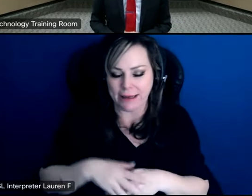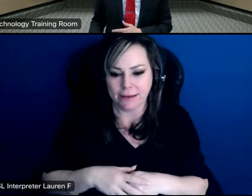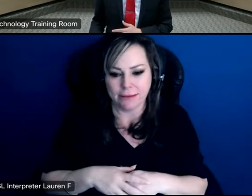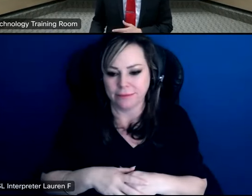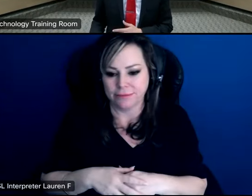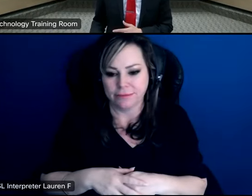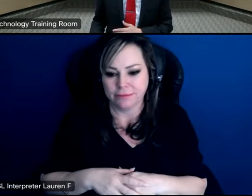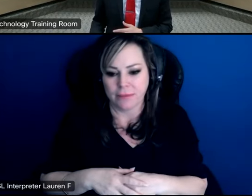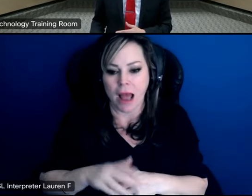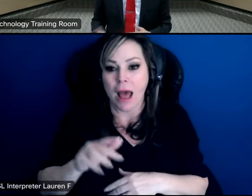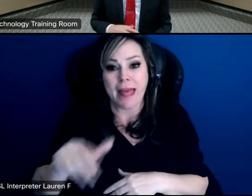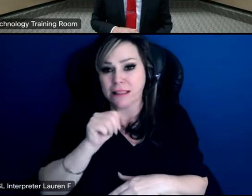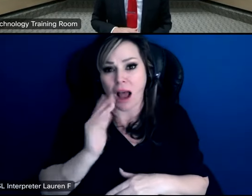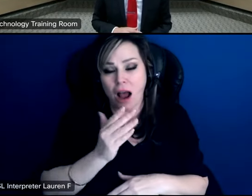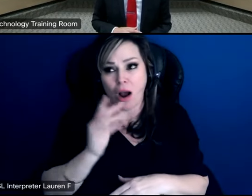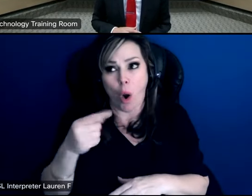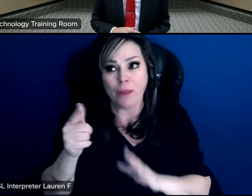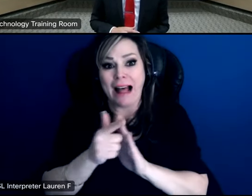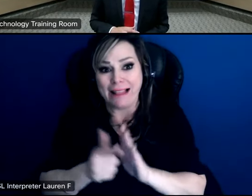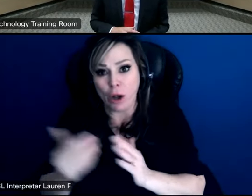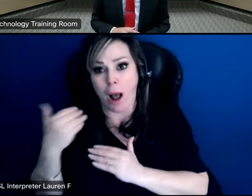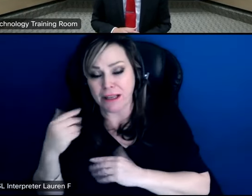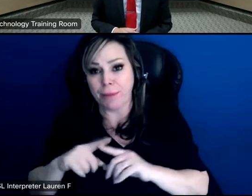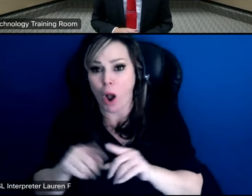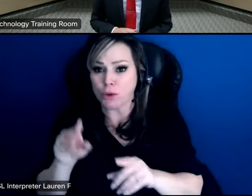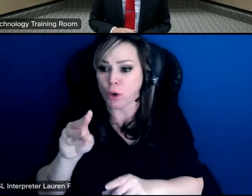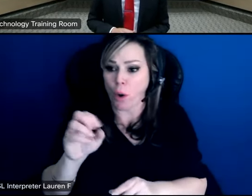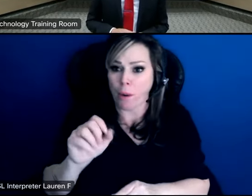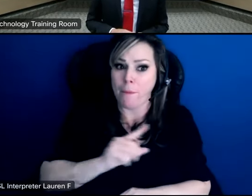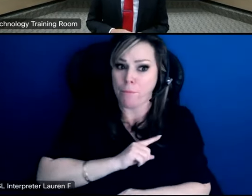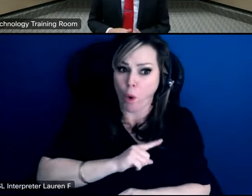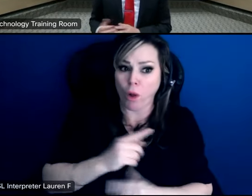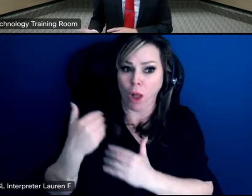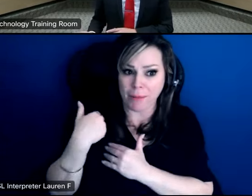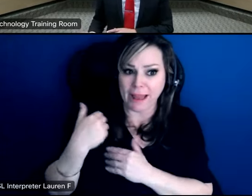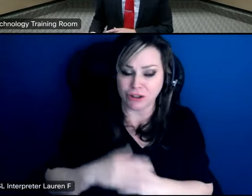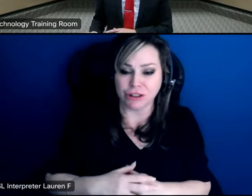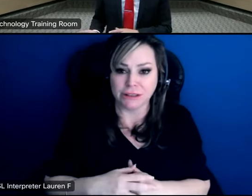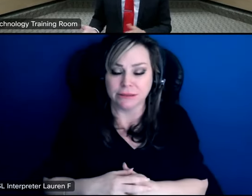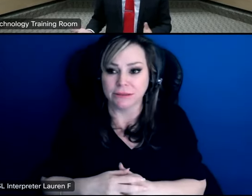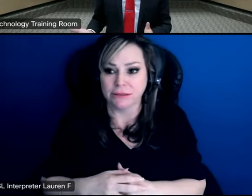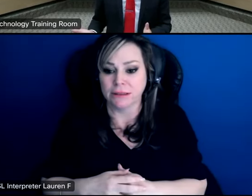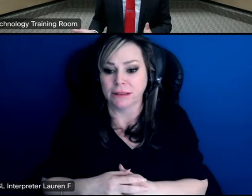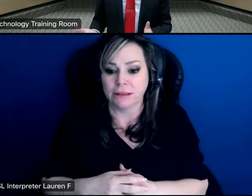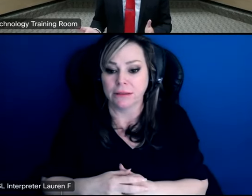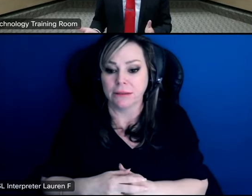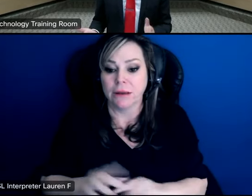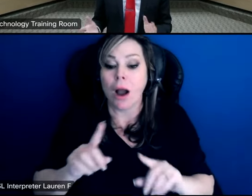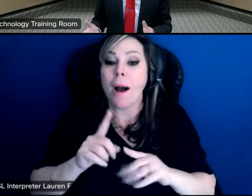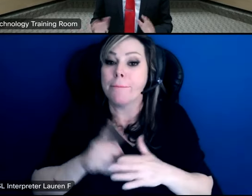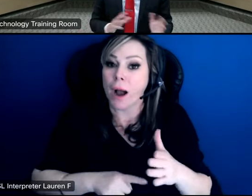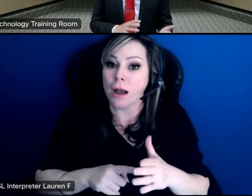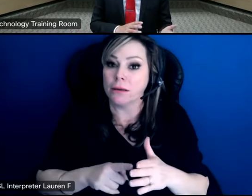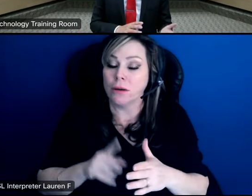a that's not just a legal obligation that's a moral obligation as well now um what what budget cuts do